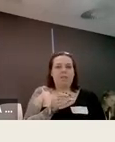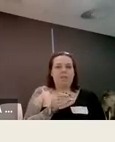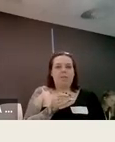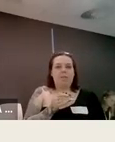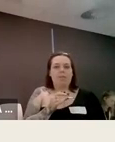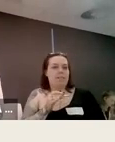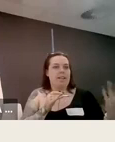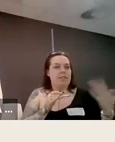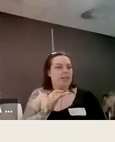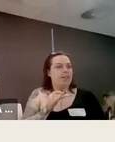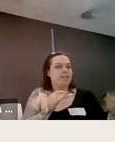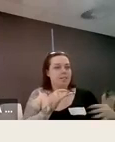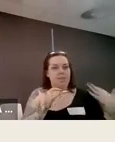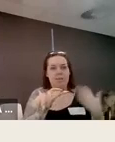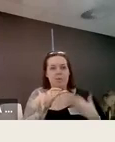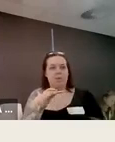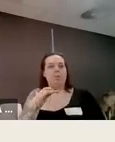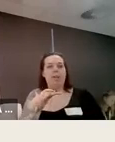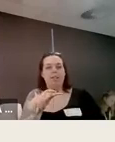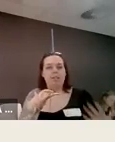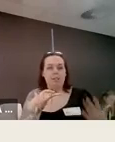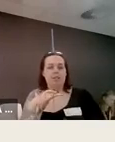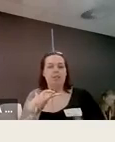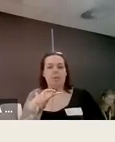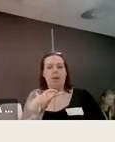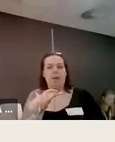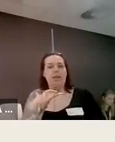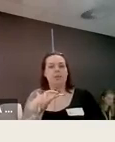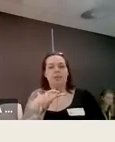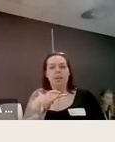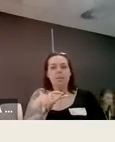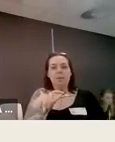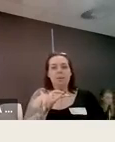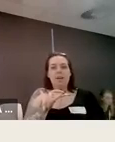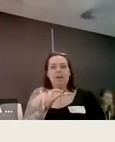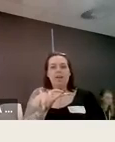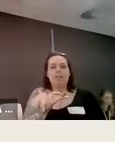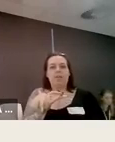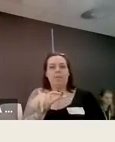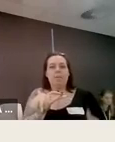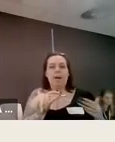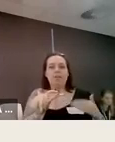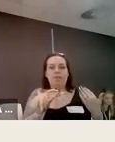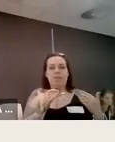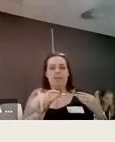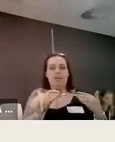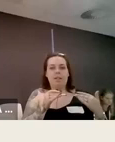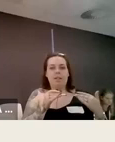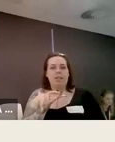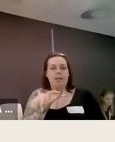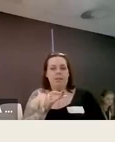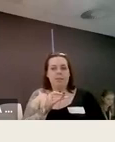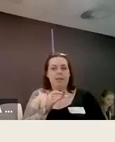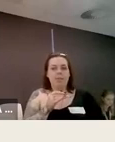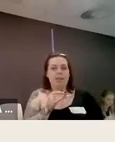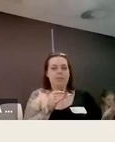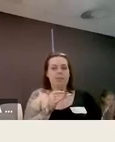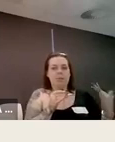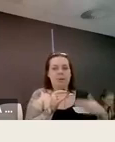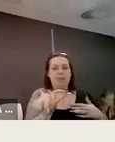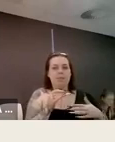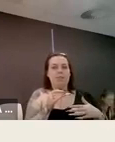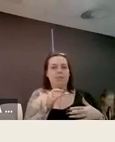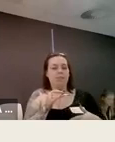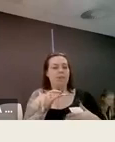so the plans in action again i'm using the university of wikato as an example so part of the disability action